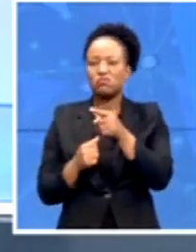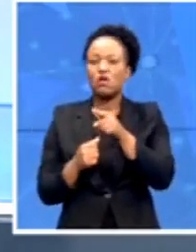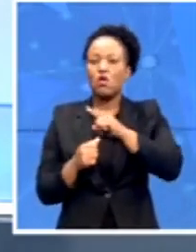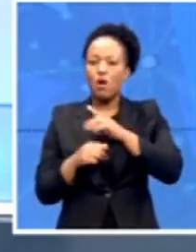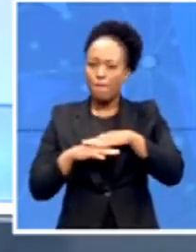but onto the story you